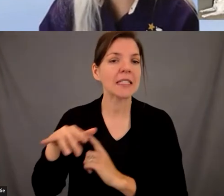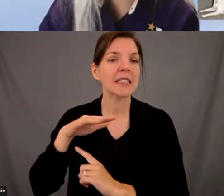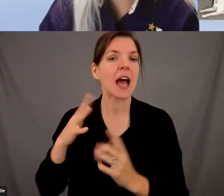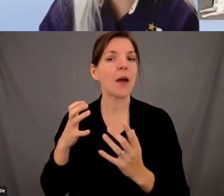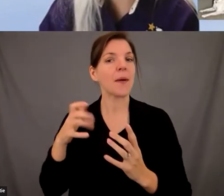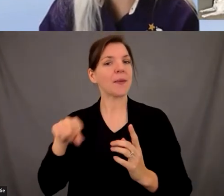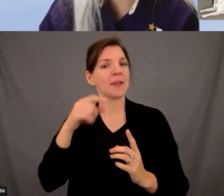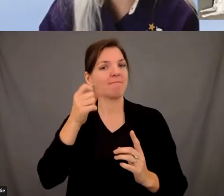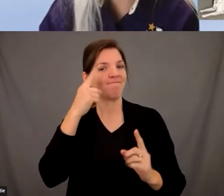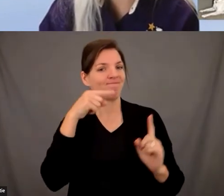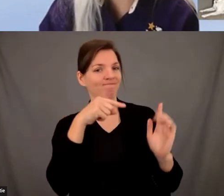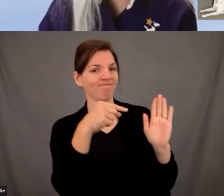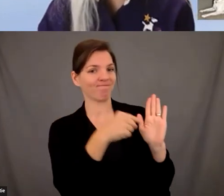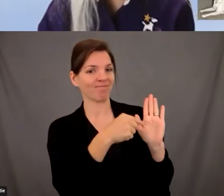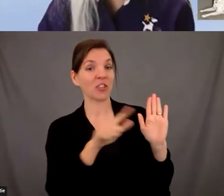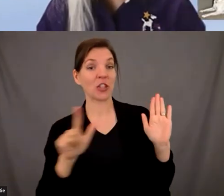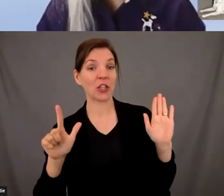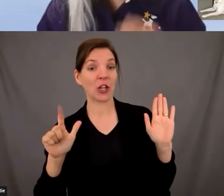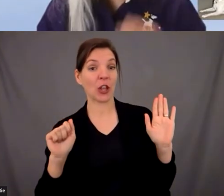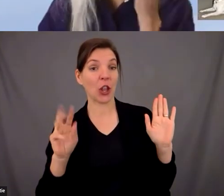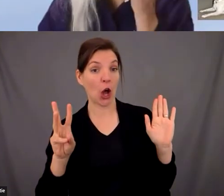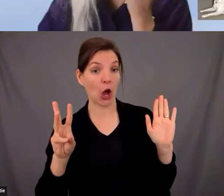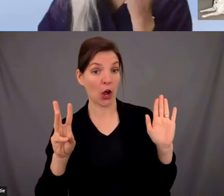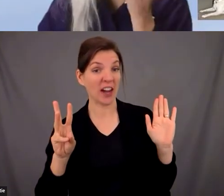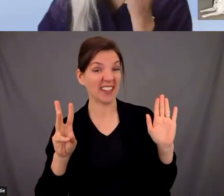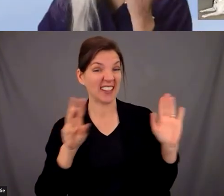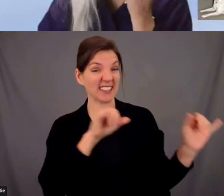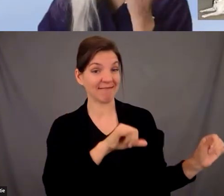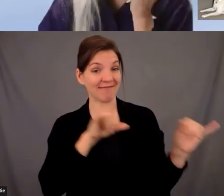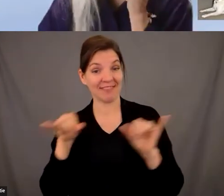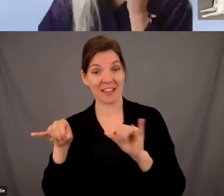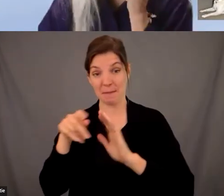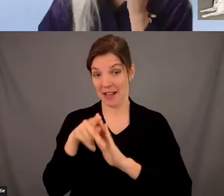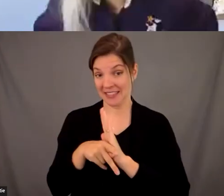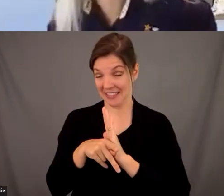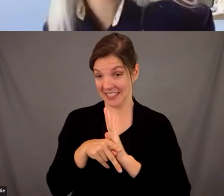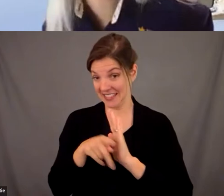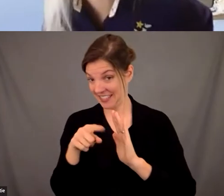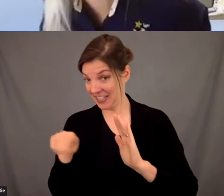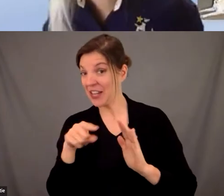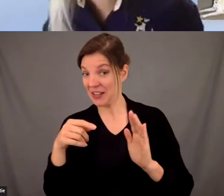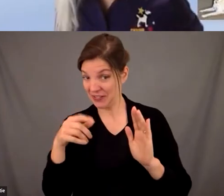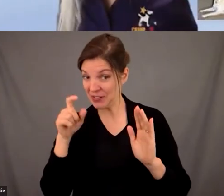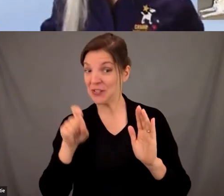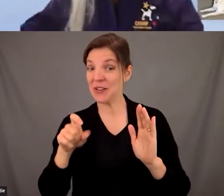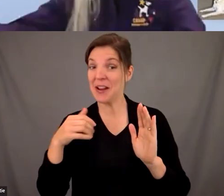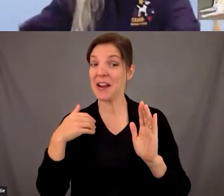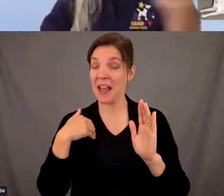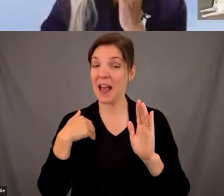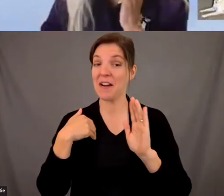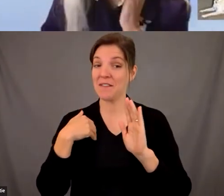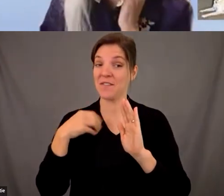and what their service animal policy is because you should all have a service animal policy and it's all basically the same